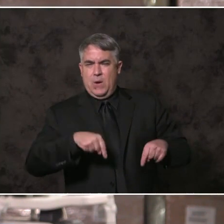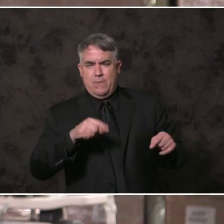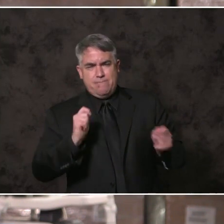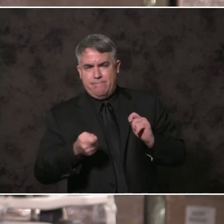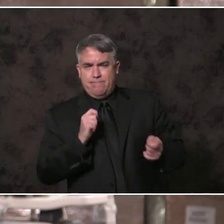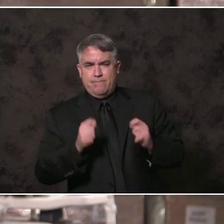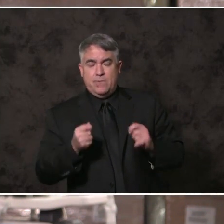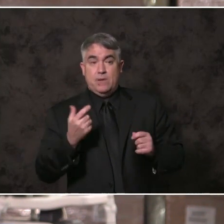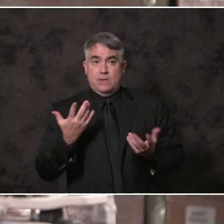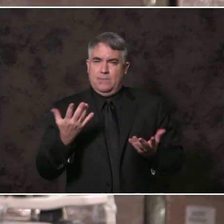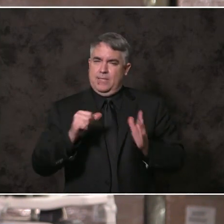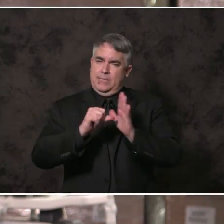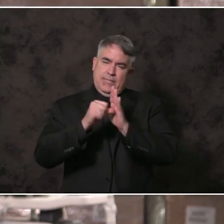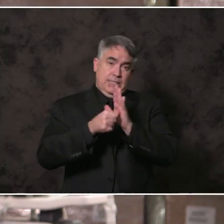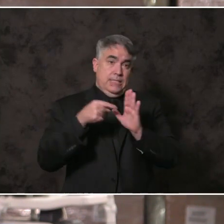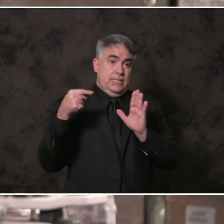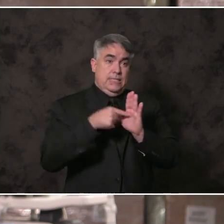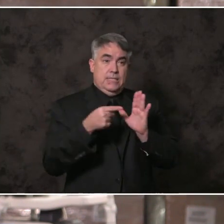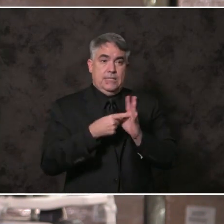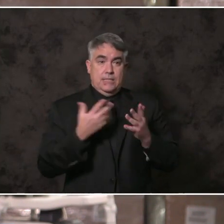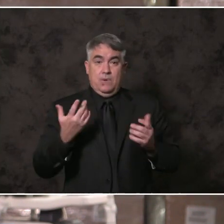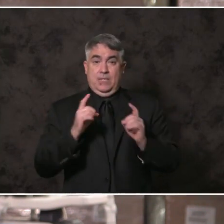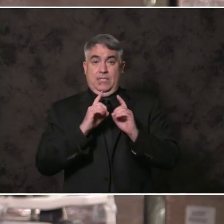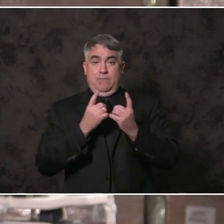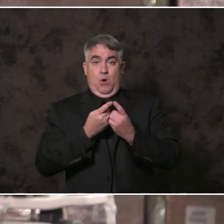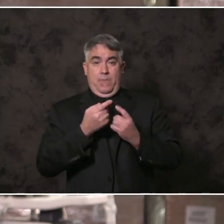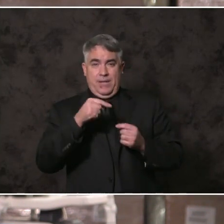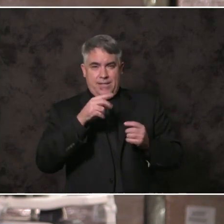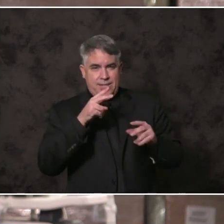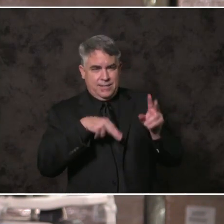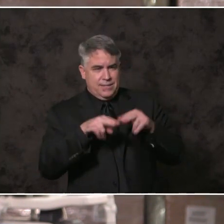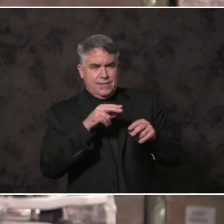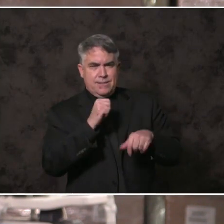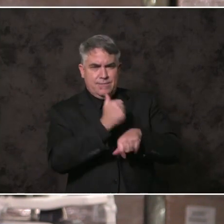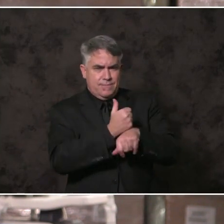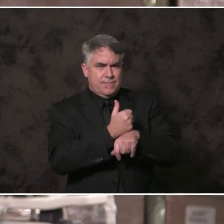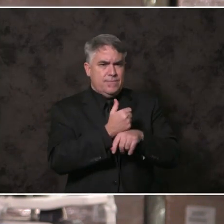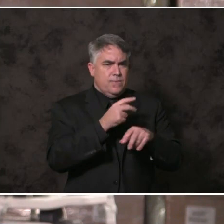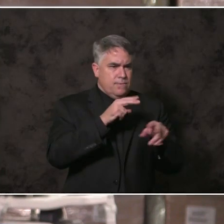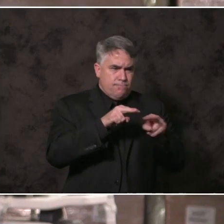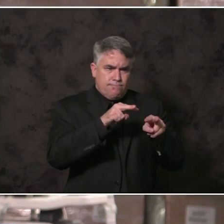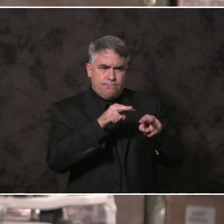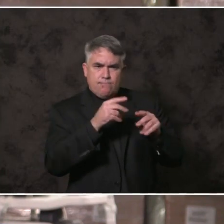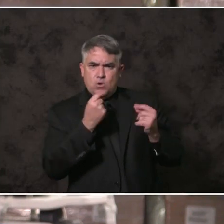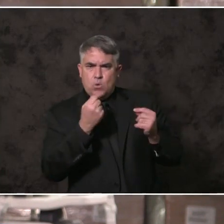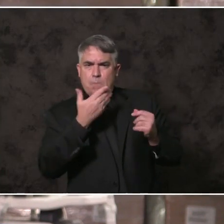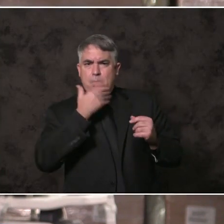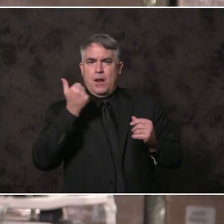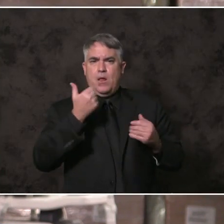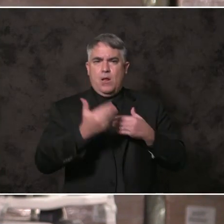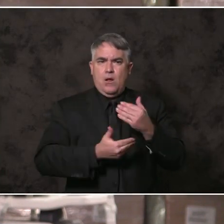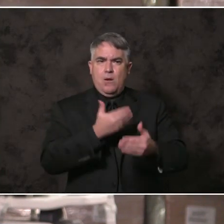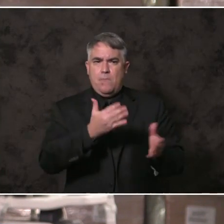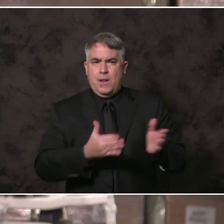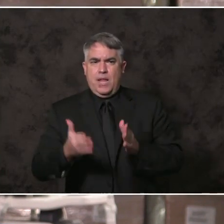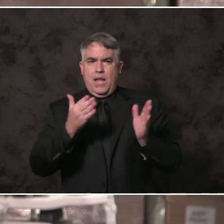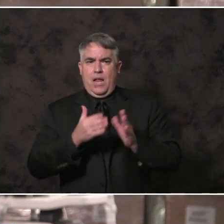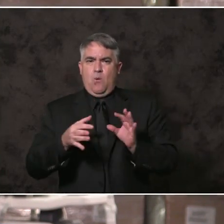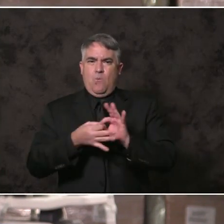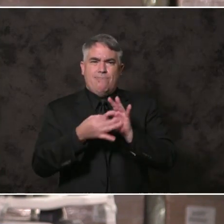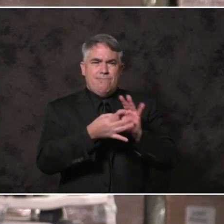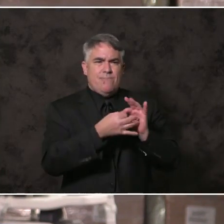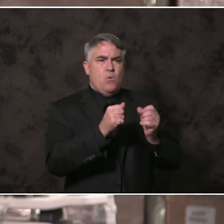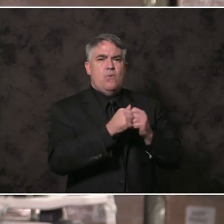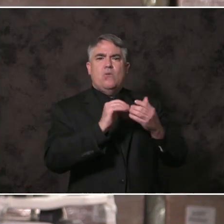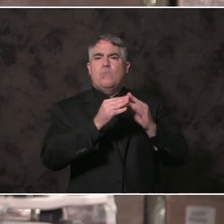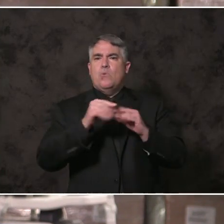on taking our probation department in this new direction. Our board is also engaged with community stakeholders in the search for